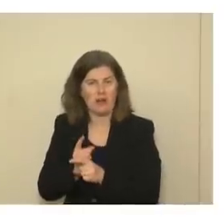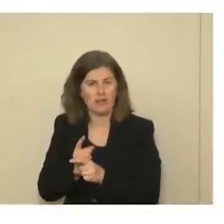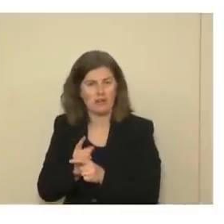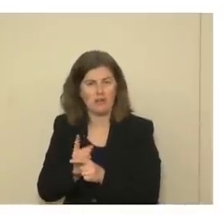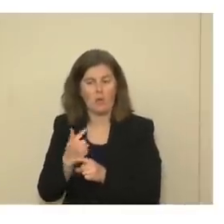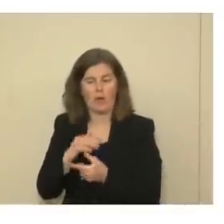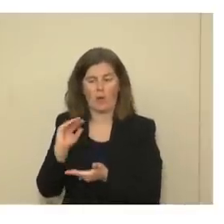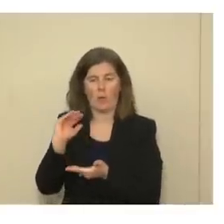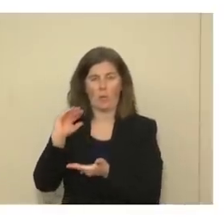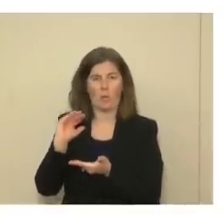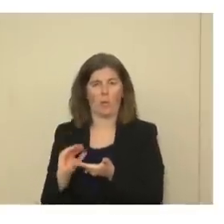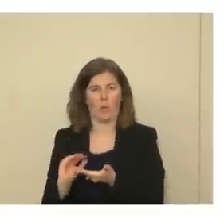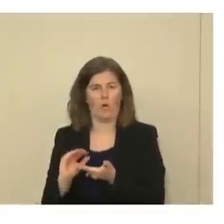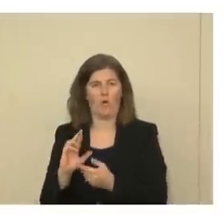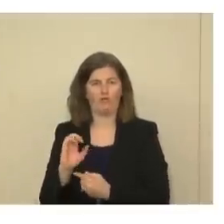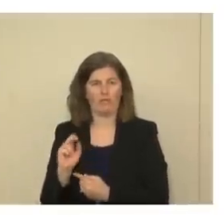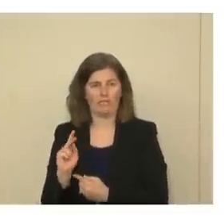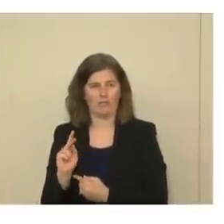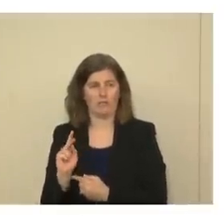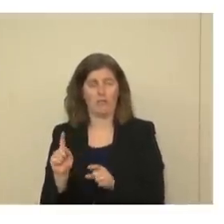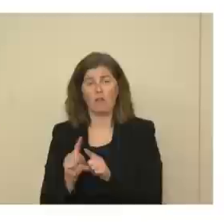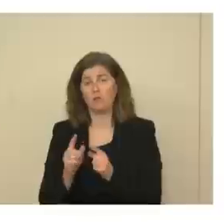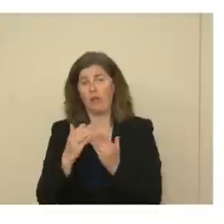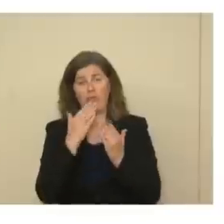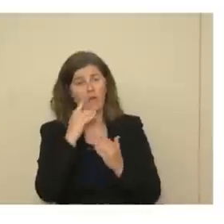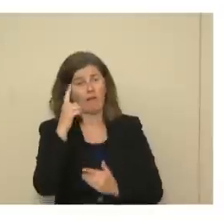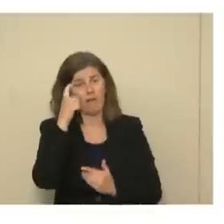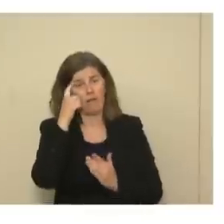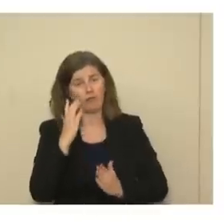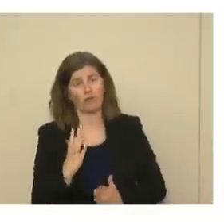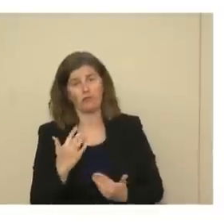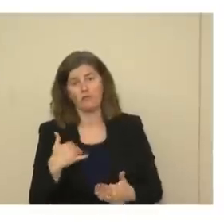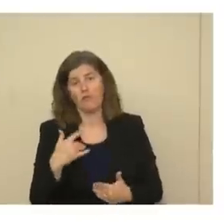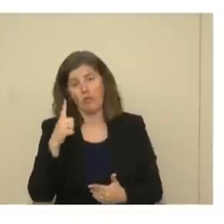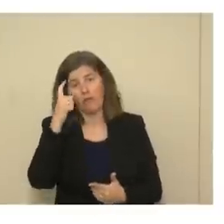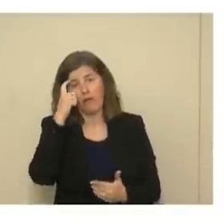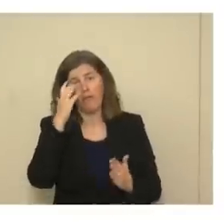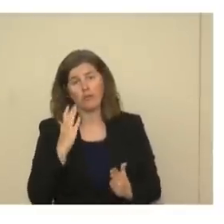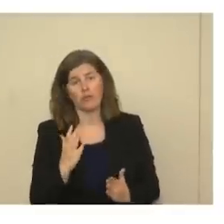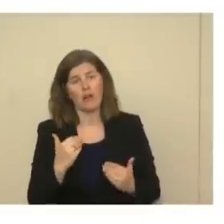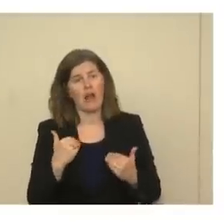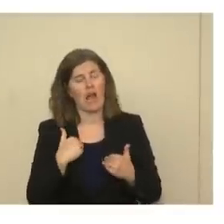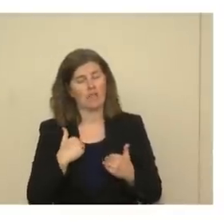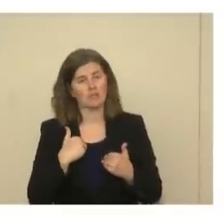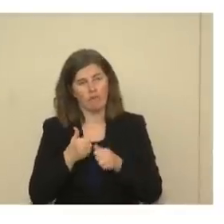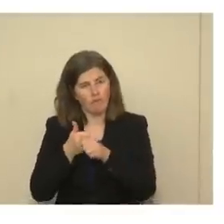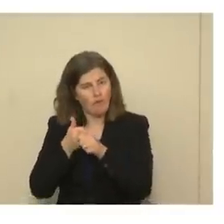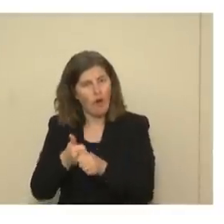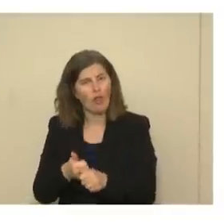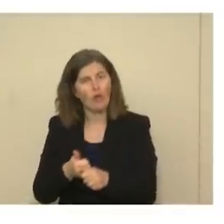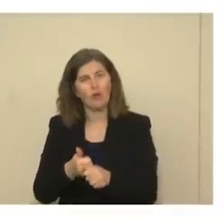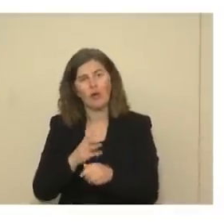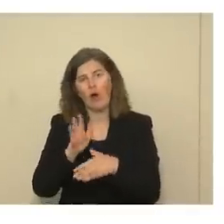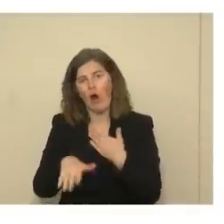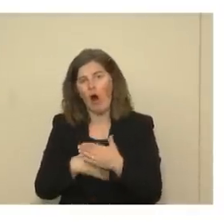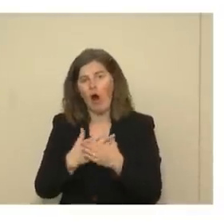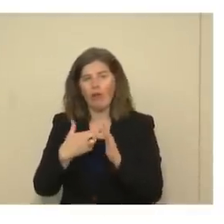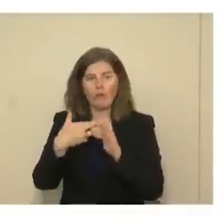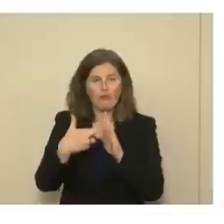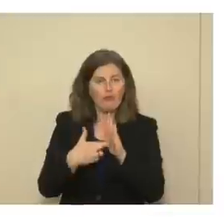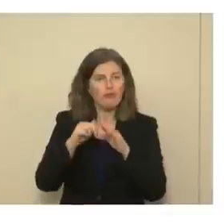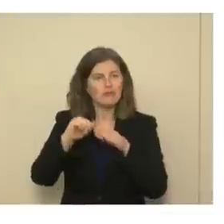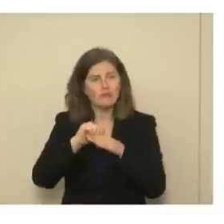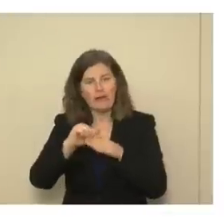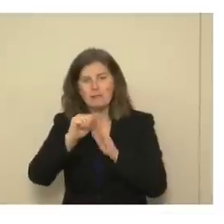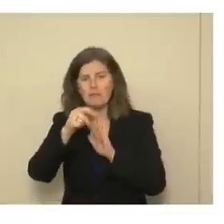minimize risk. So I'd like to also thank the governor because the governor has adhered to all of the practices and policies